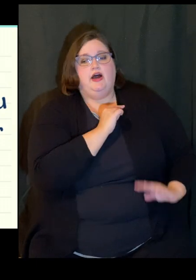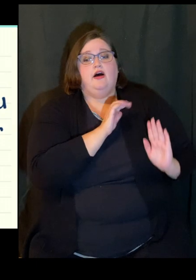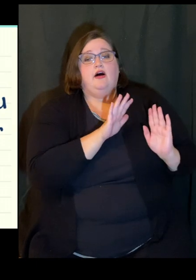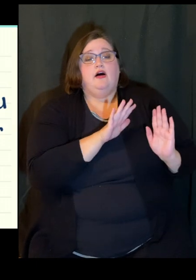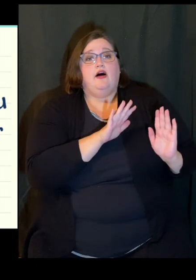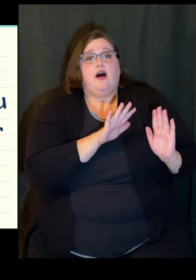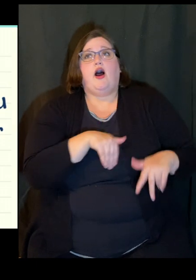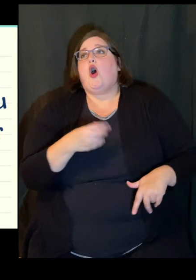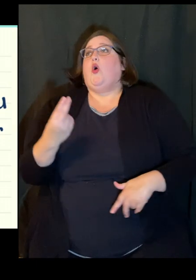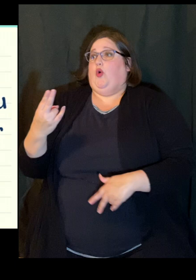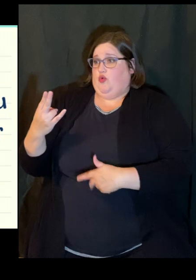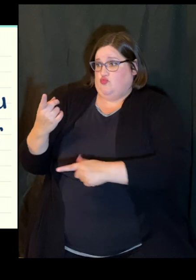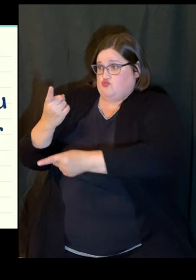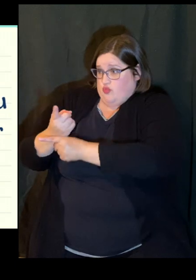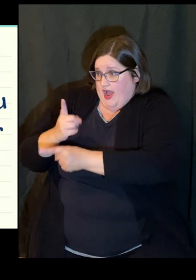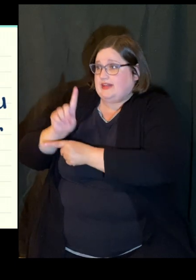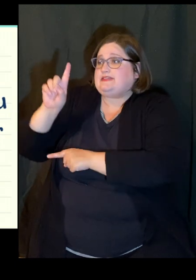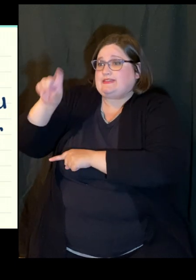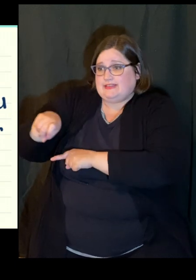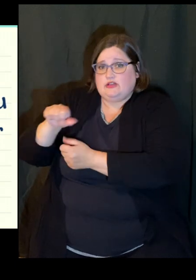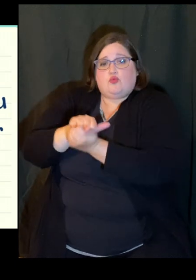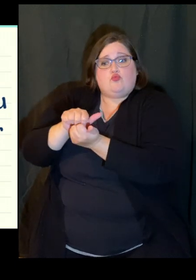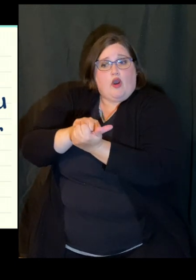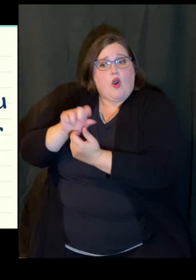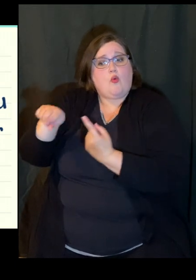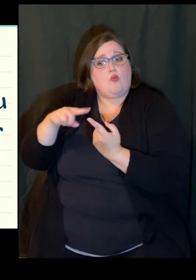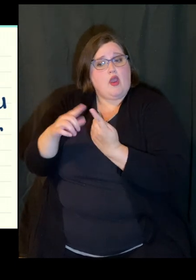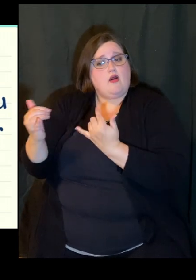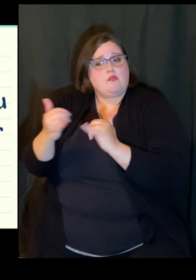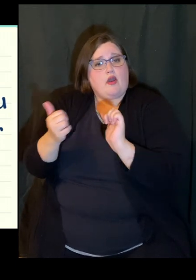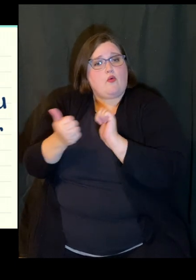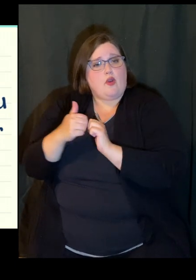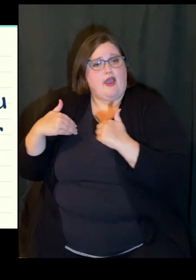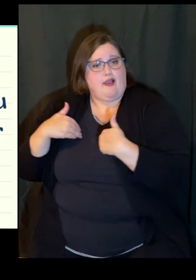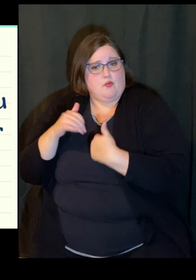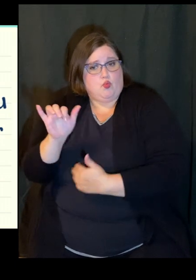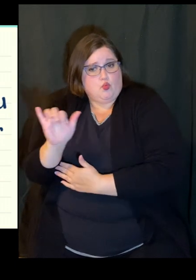Right. You should wash your hands after playing with animals.